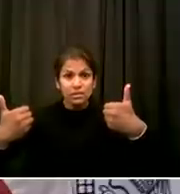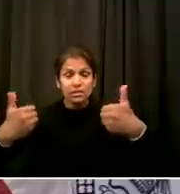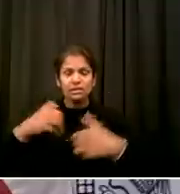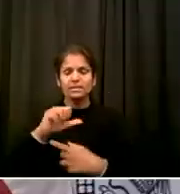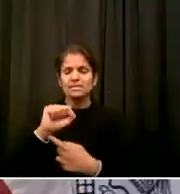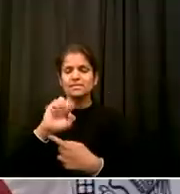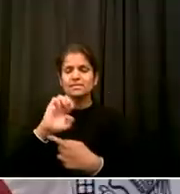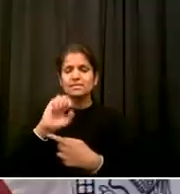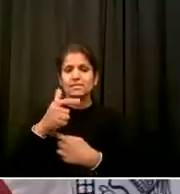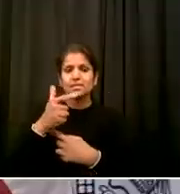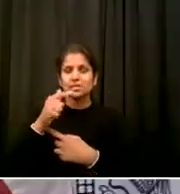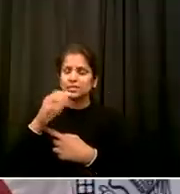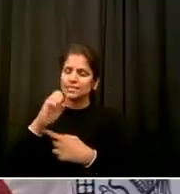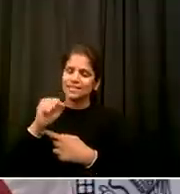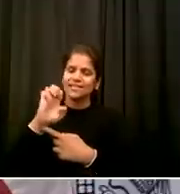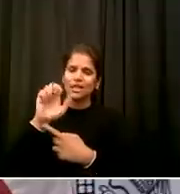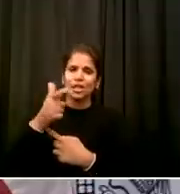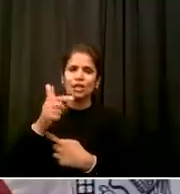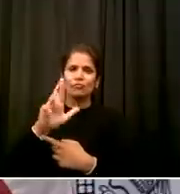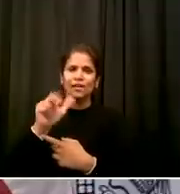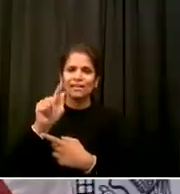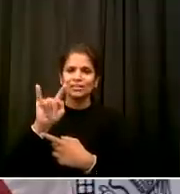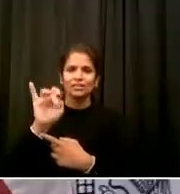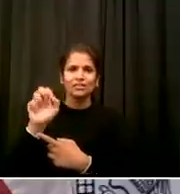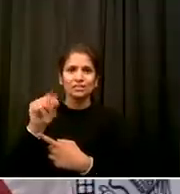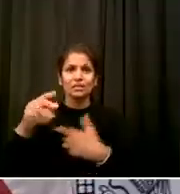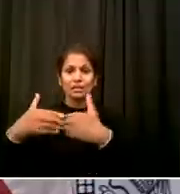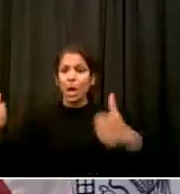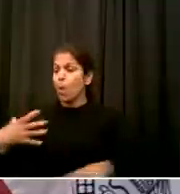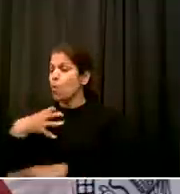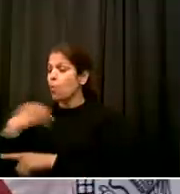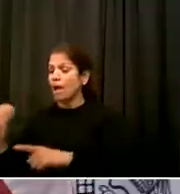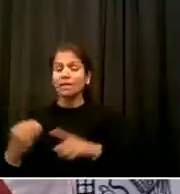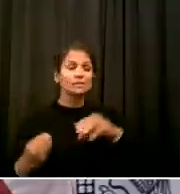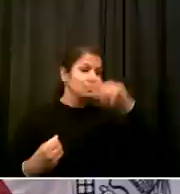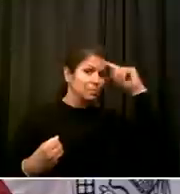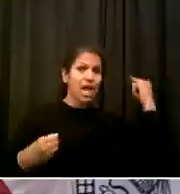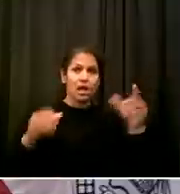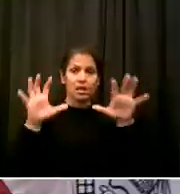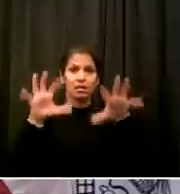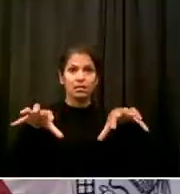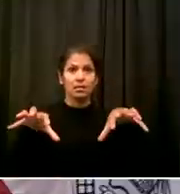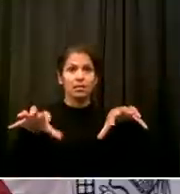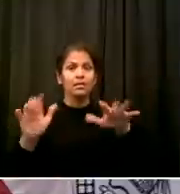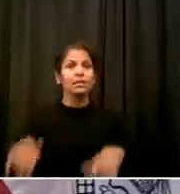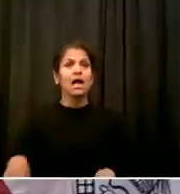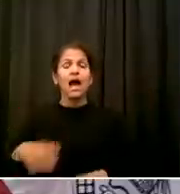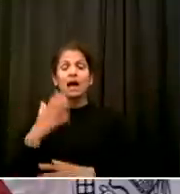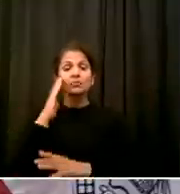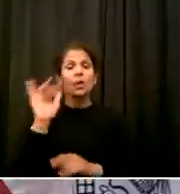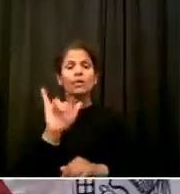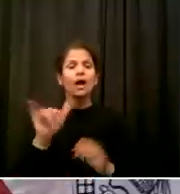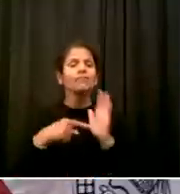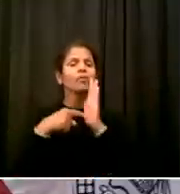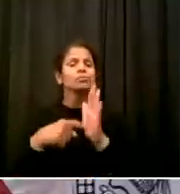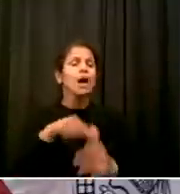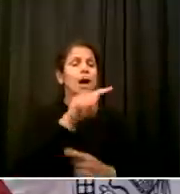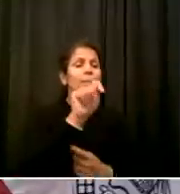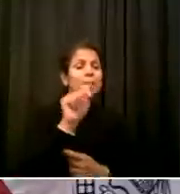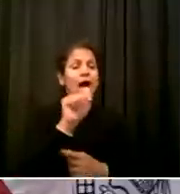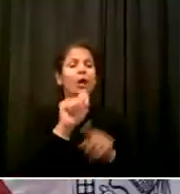and were horrified by but then it continues in ways that are extraordinarily painful sometimes subtle sometimes